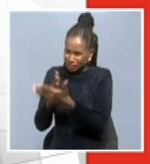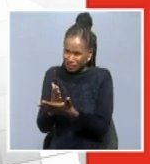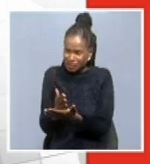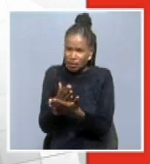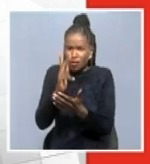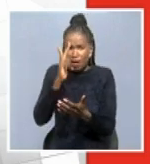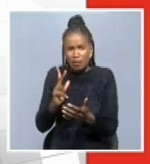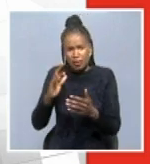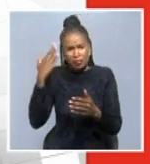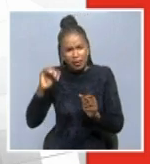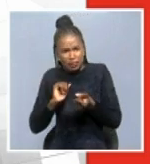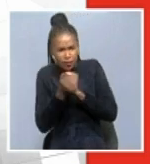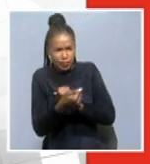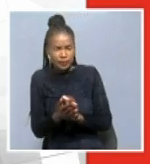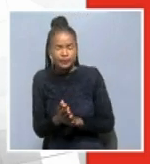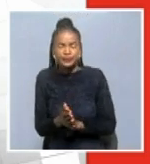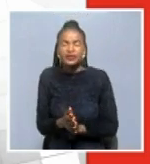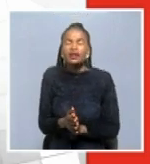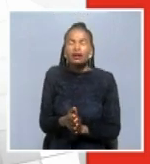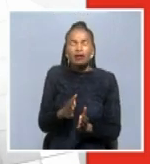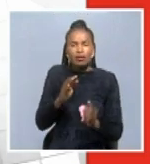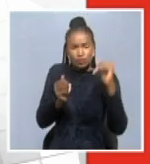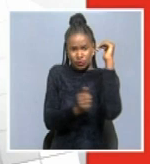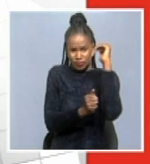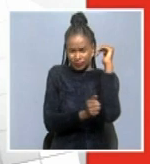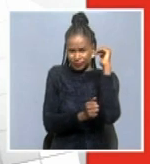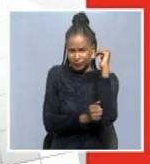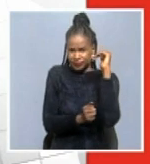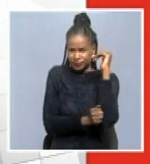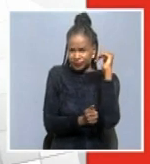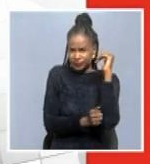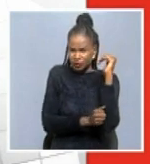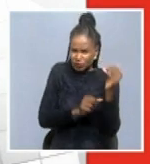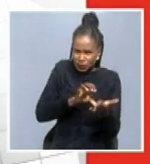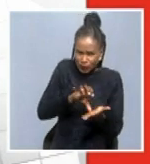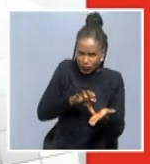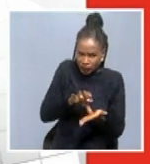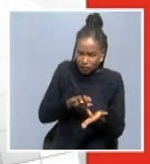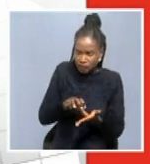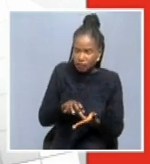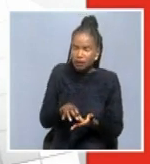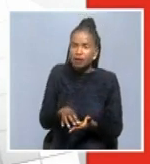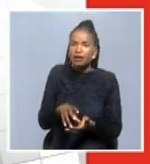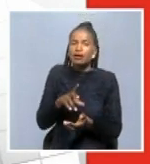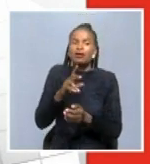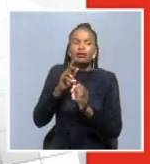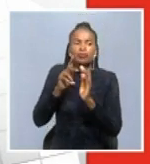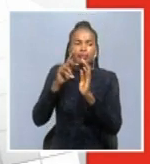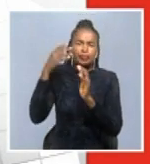uh, the toilet at the hospital, it was, uh, it was reported to the health care workers, uh,